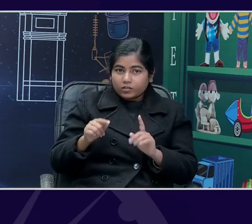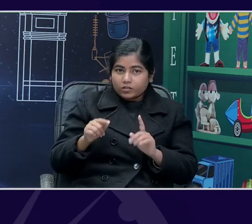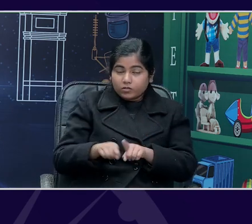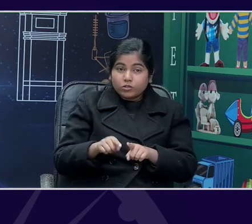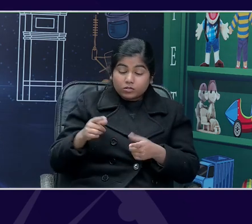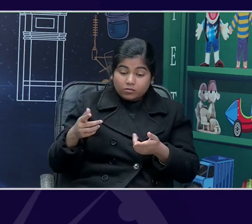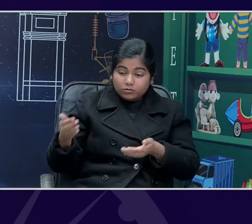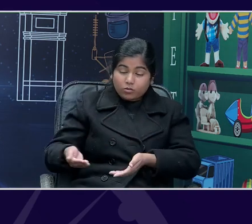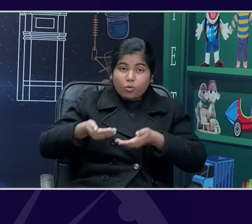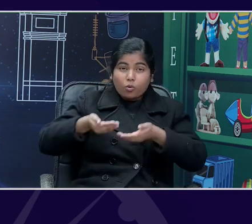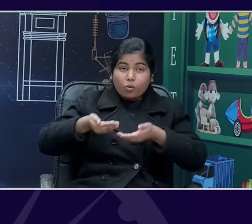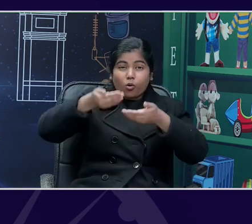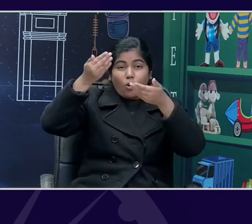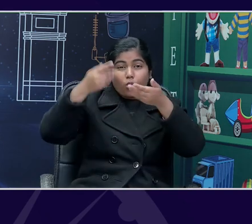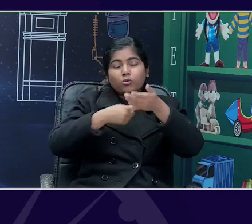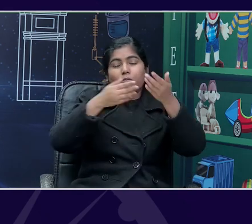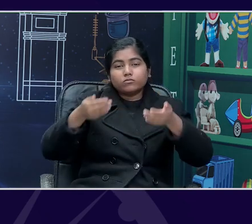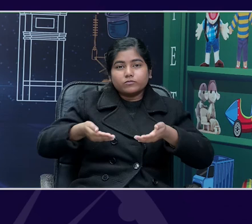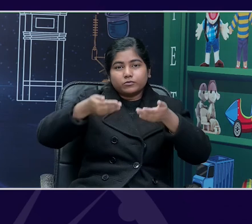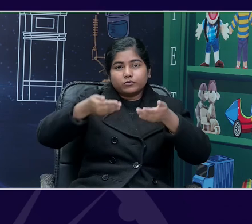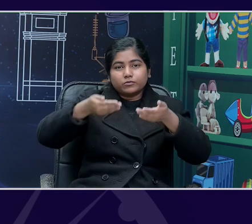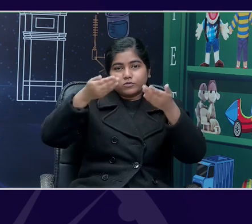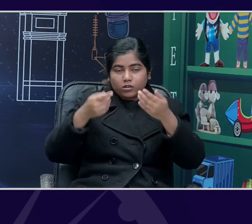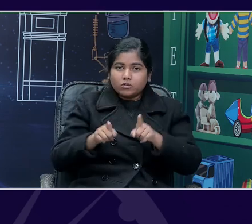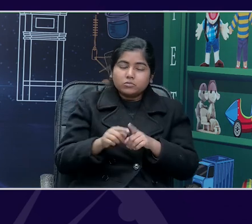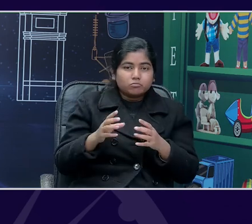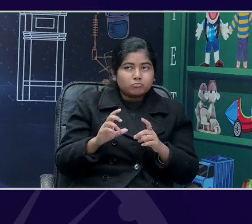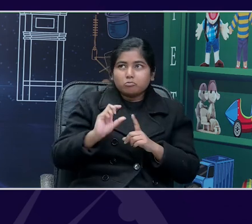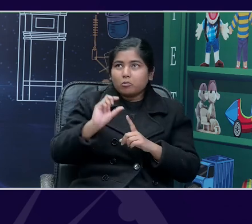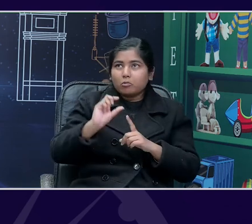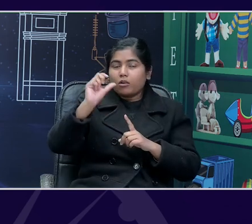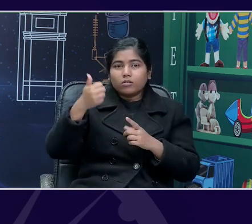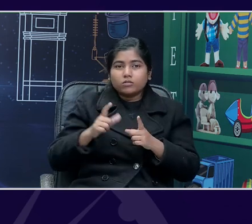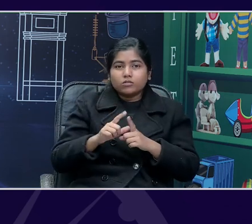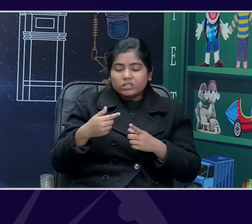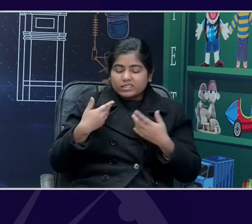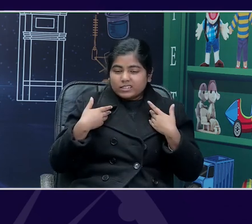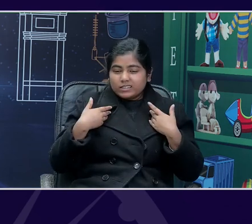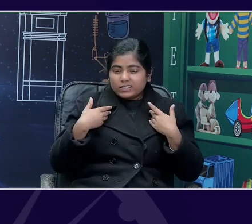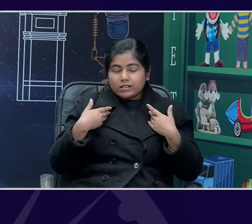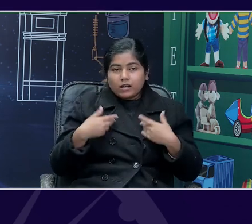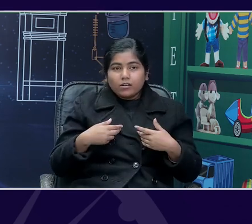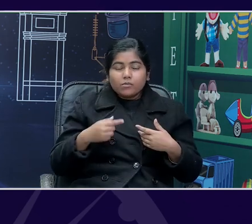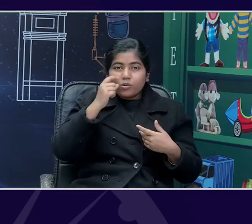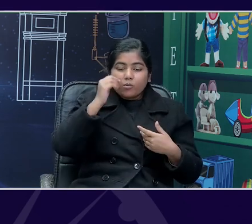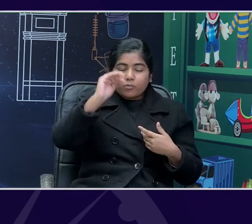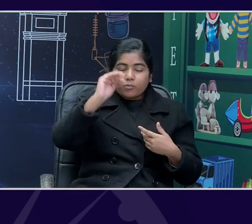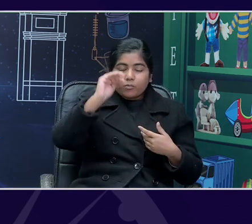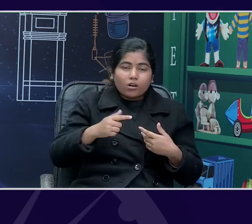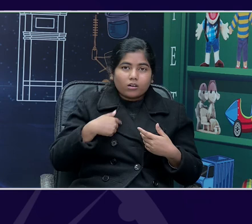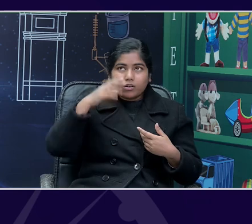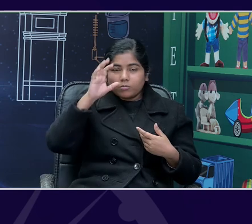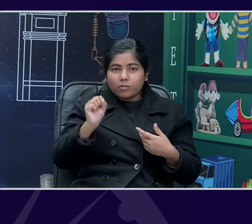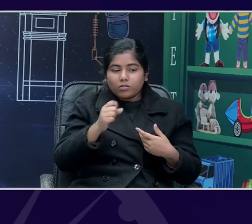highest that he can. So, he carries him as long as he can and then he gets tired. But then he remembers that his father